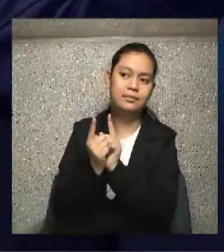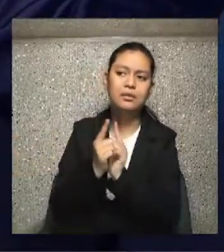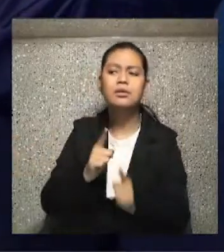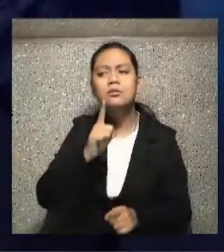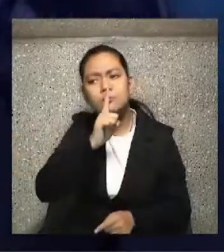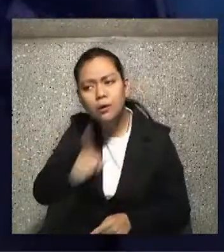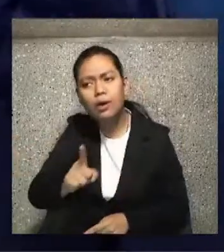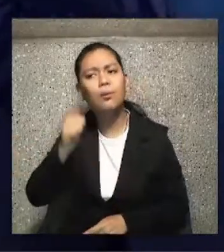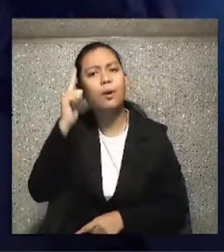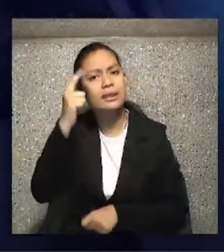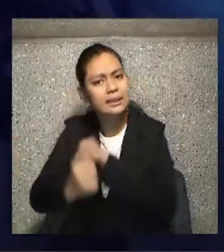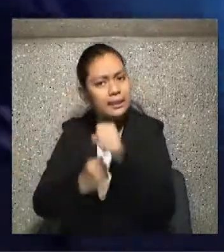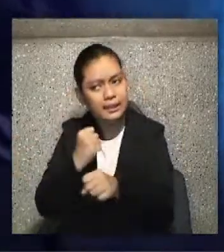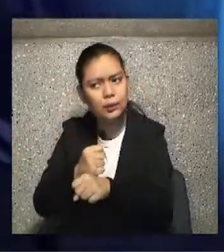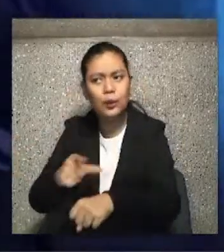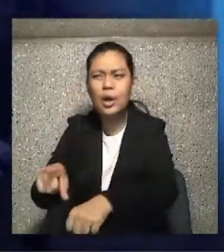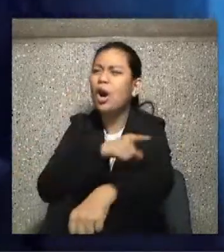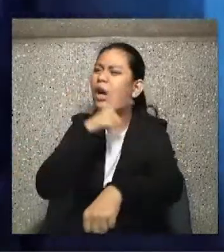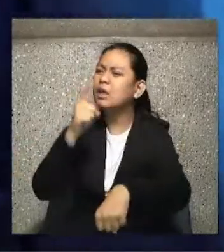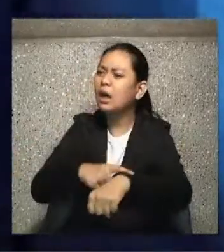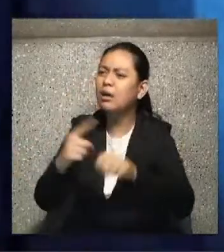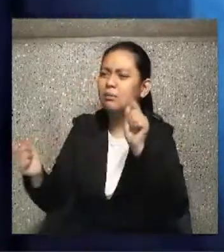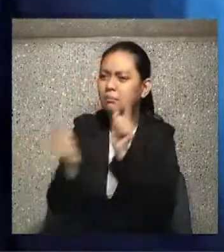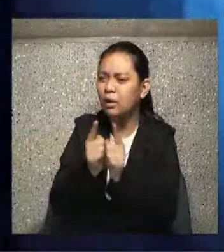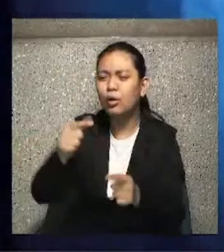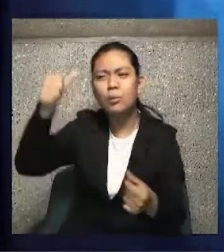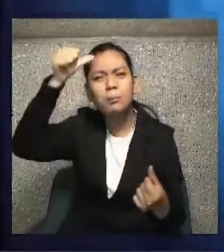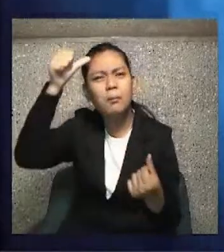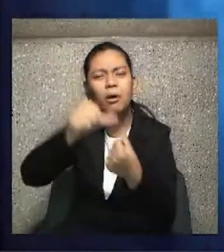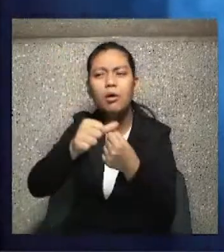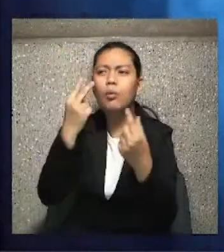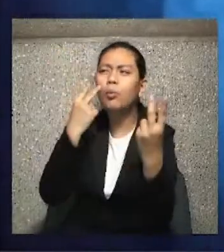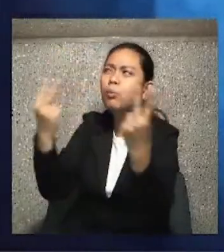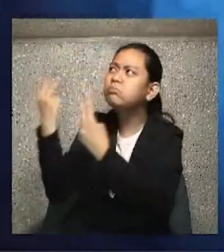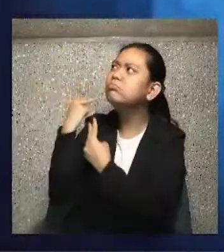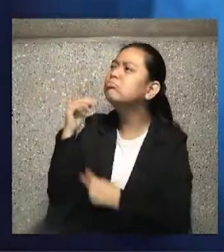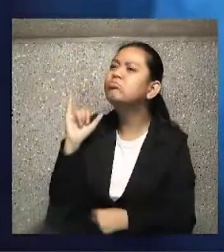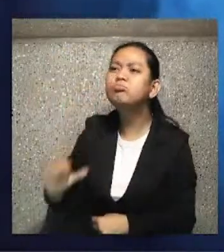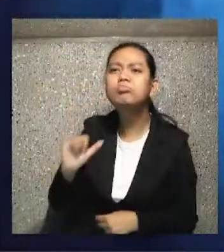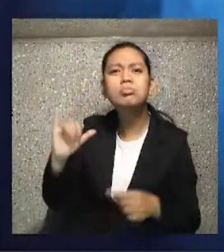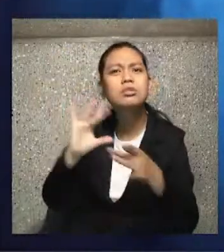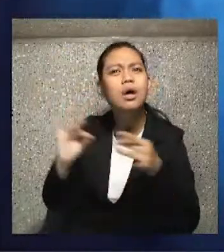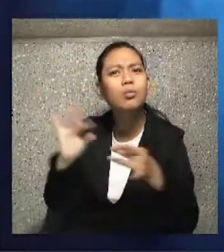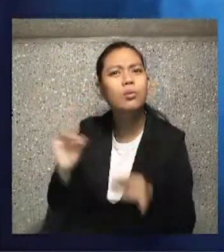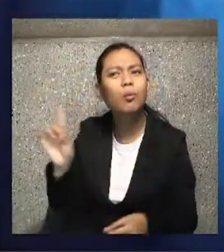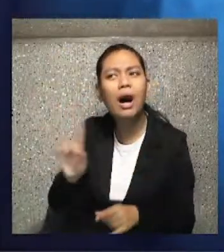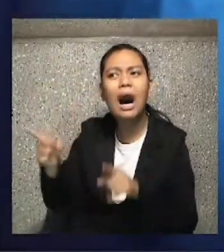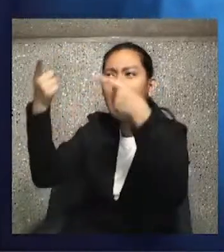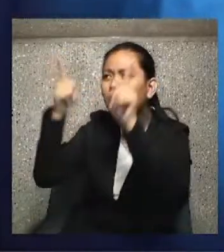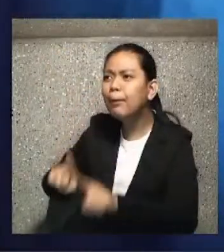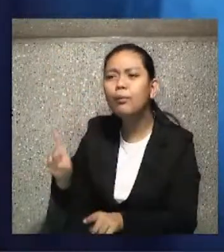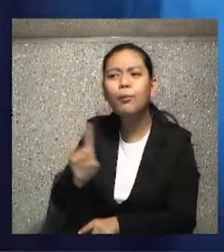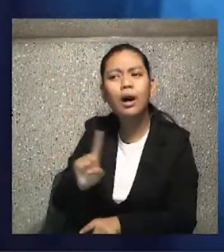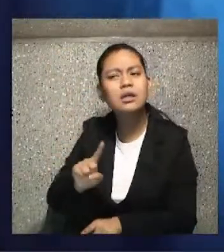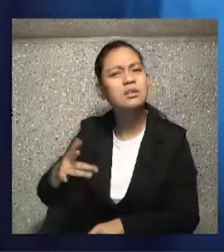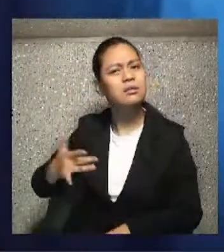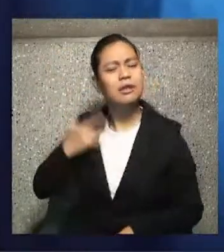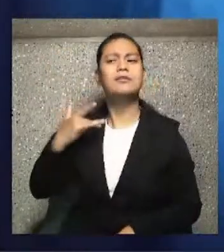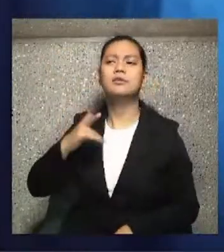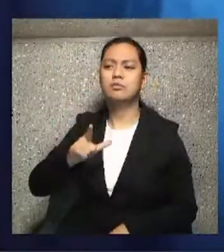and they figure they have to have a photographic memory. But they come in feeling so filled with guilt.